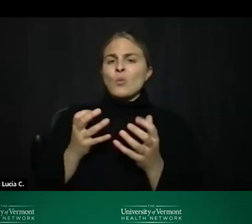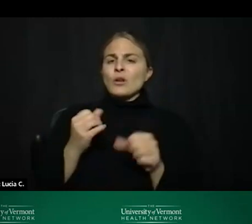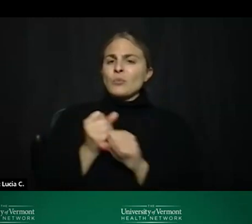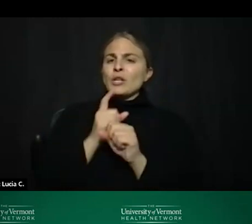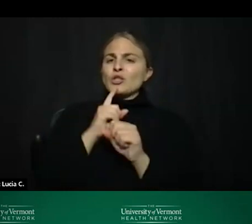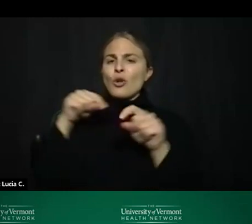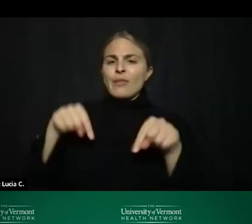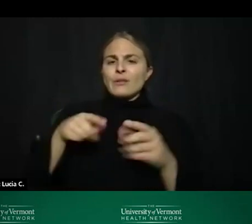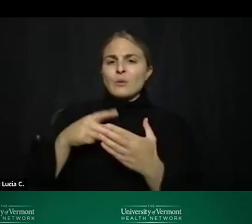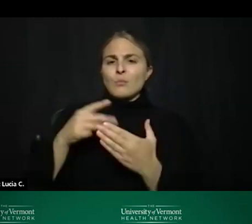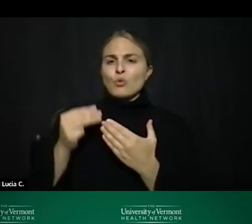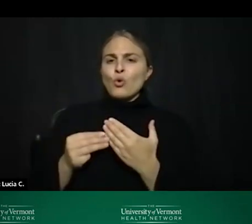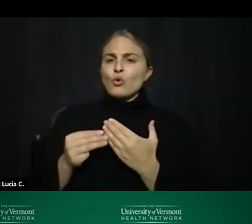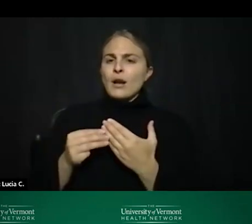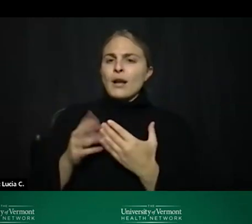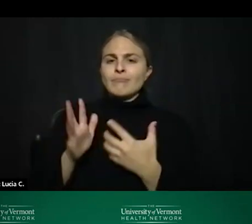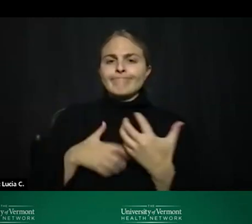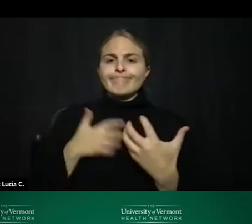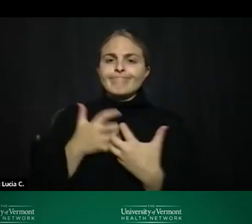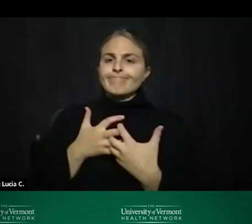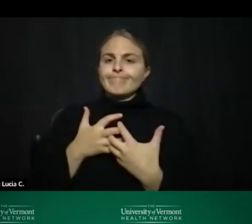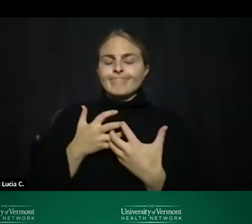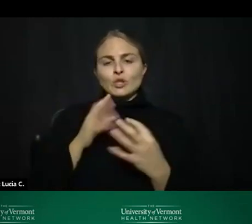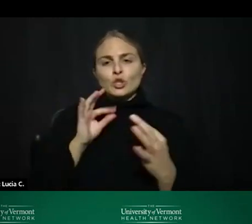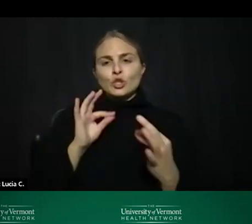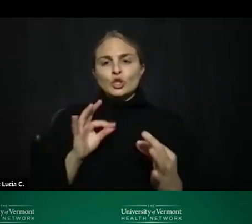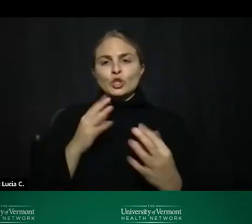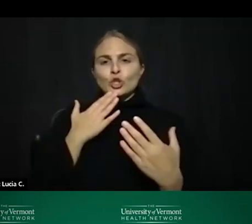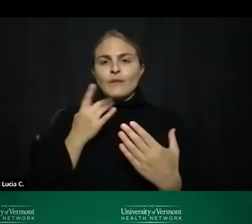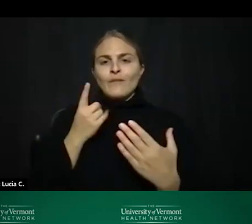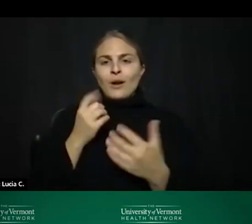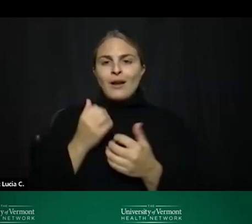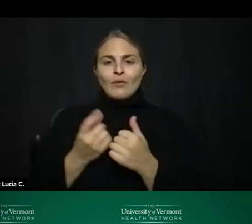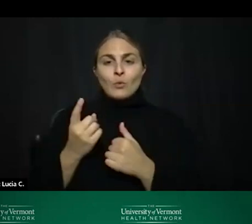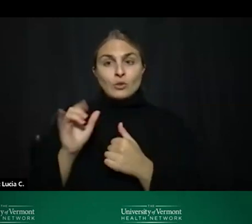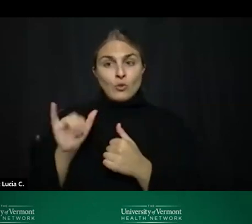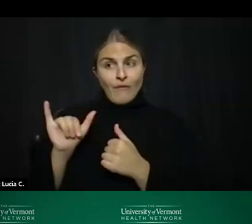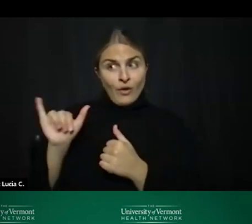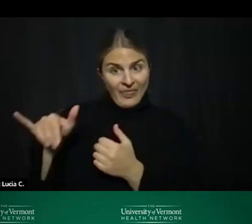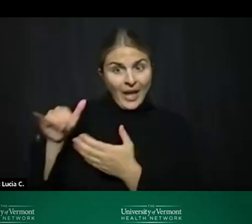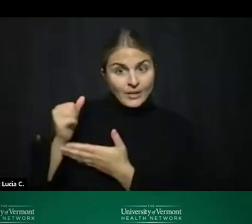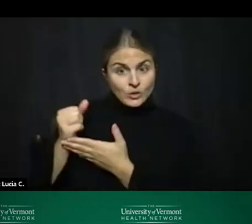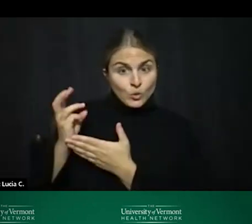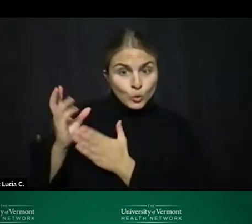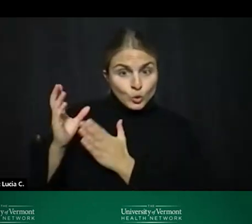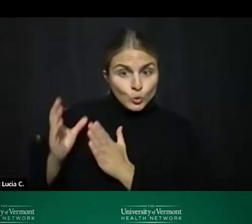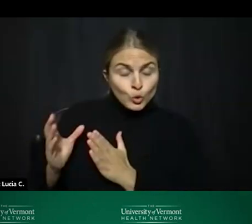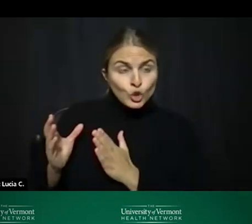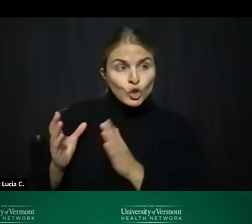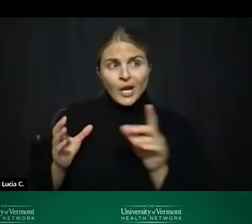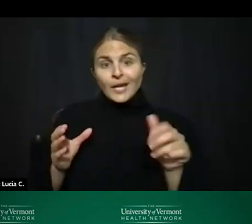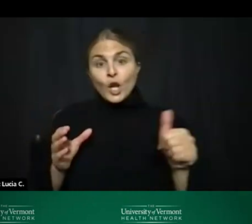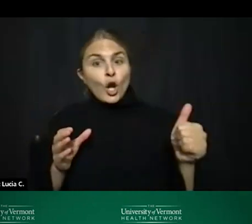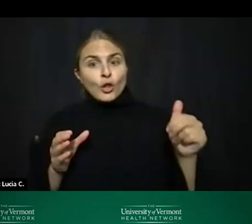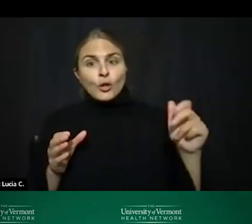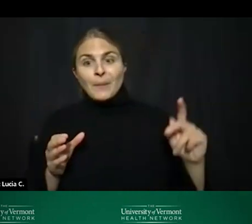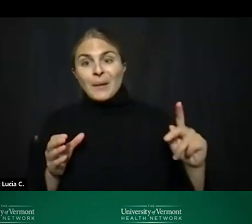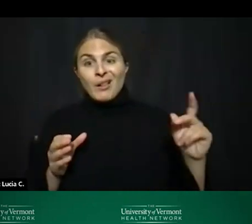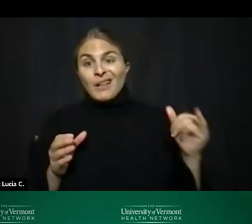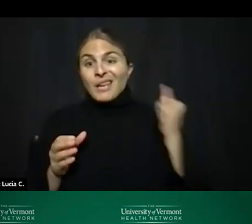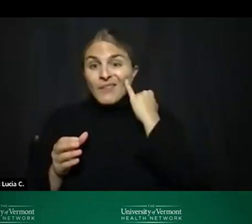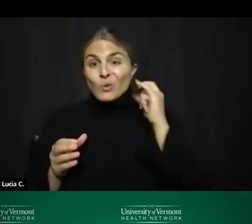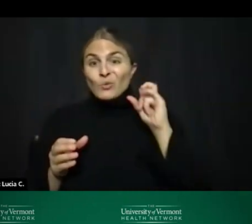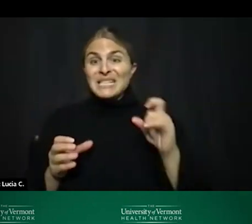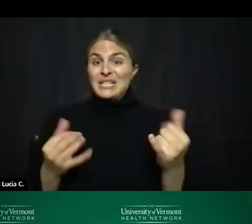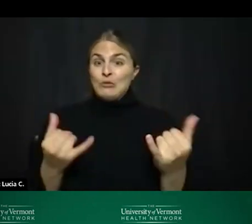program to be for everyone so for that social worker and anyone else if you're needing emergent